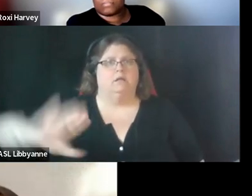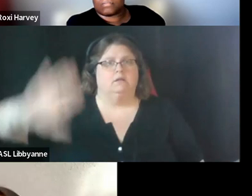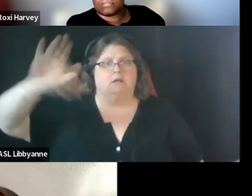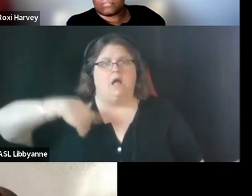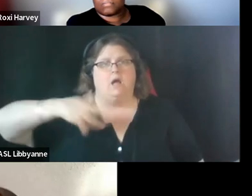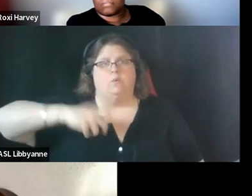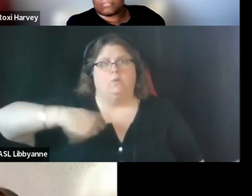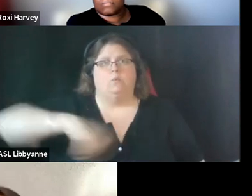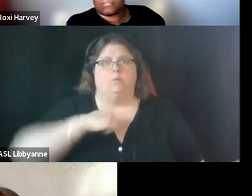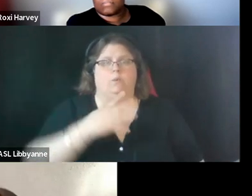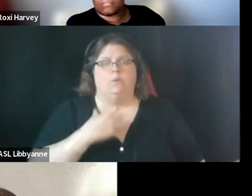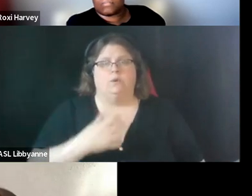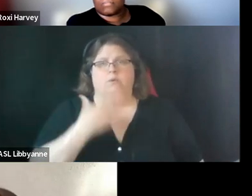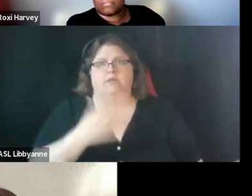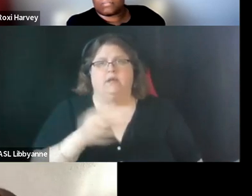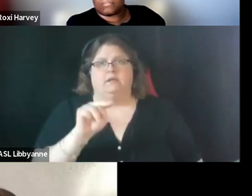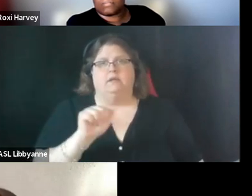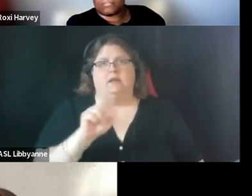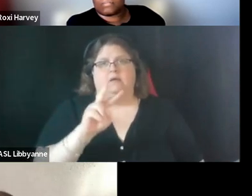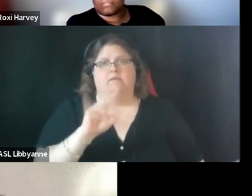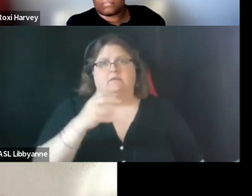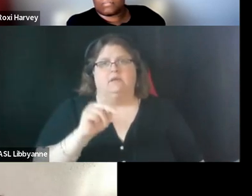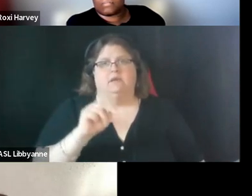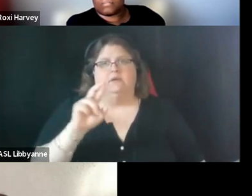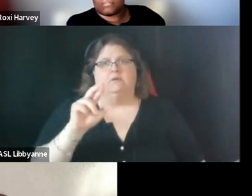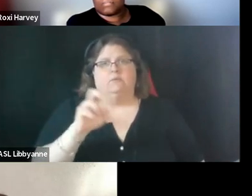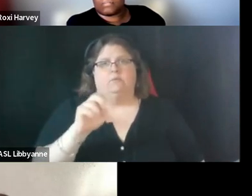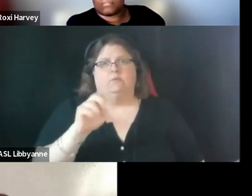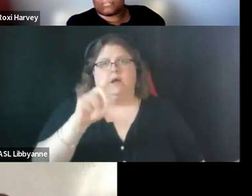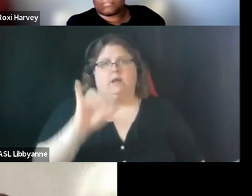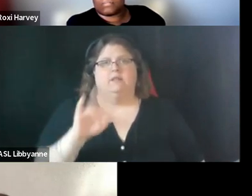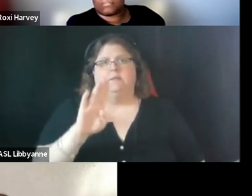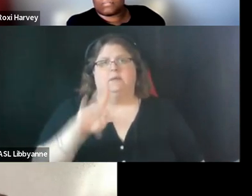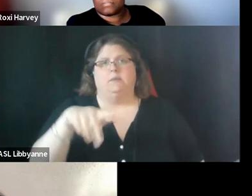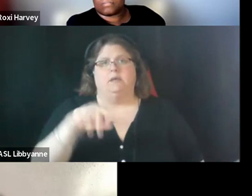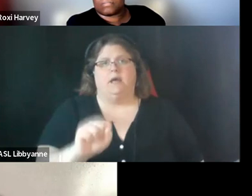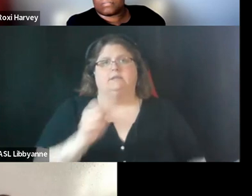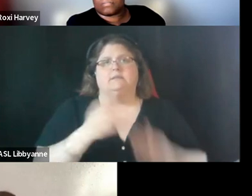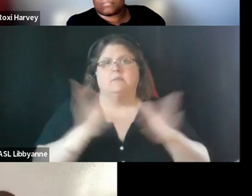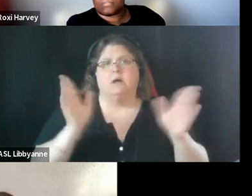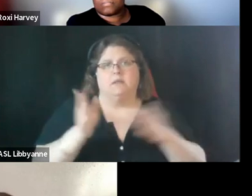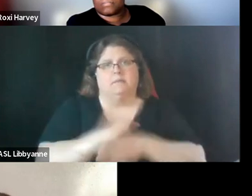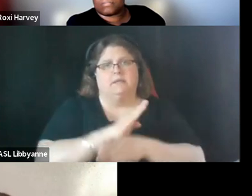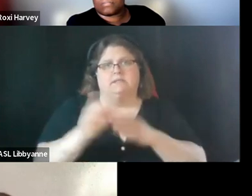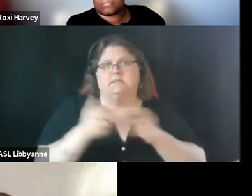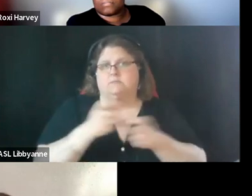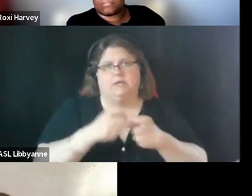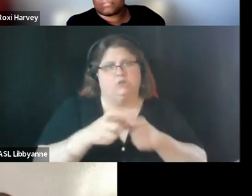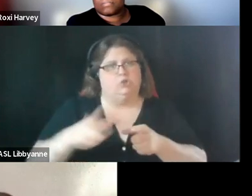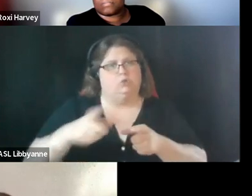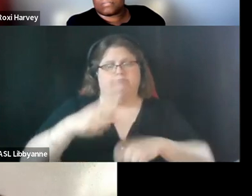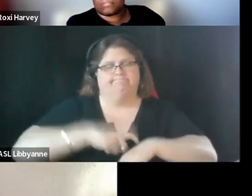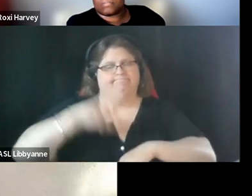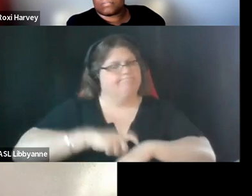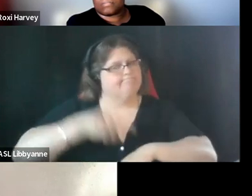thank um naveen ready the bps public uh business manager who kept us very much on track